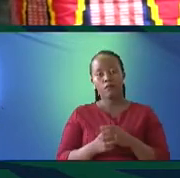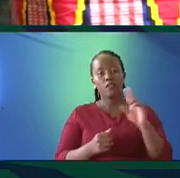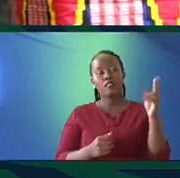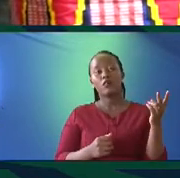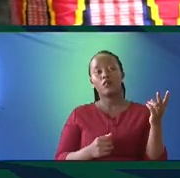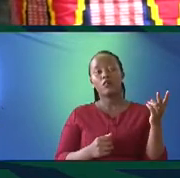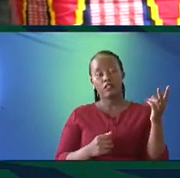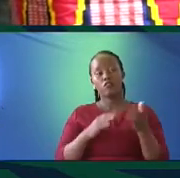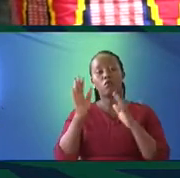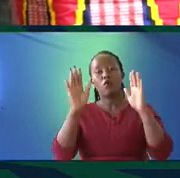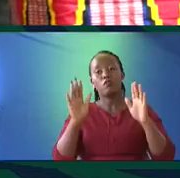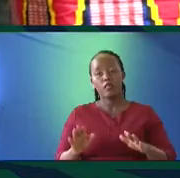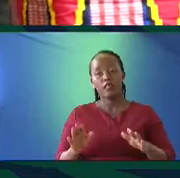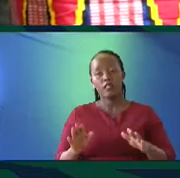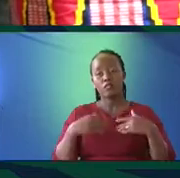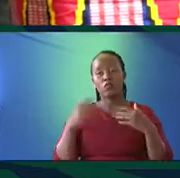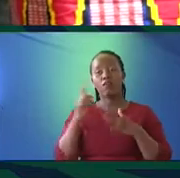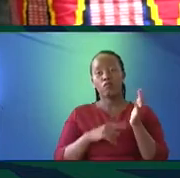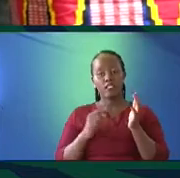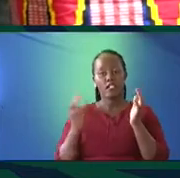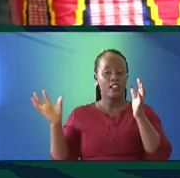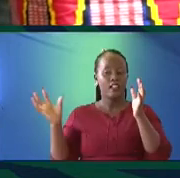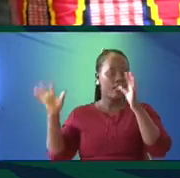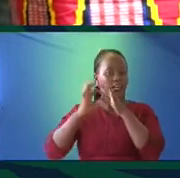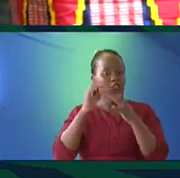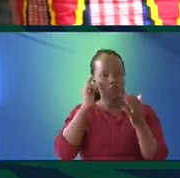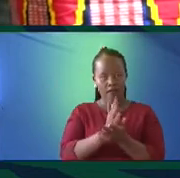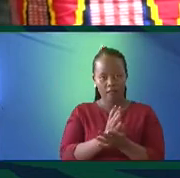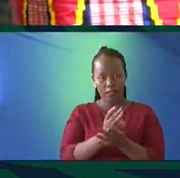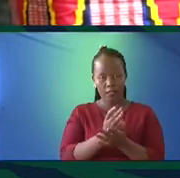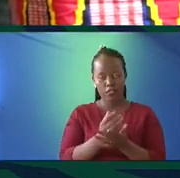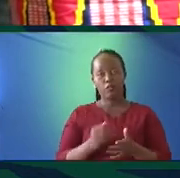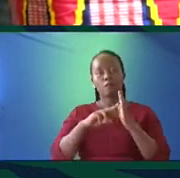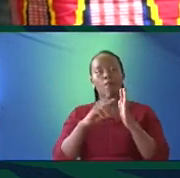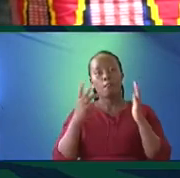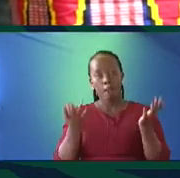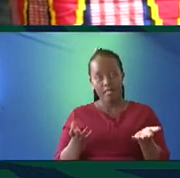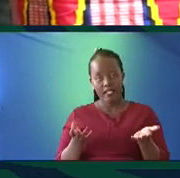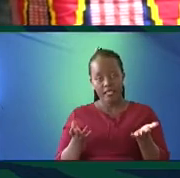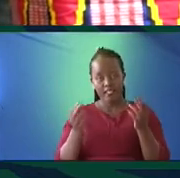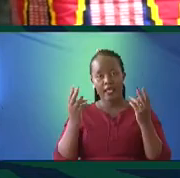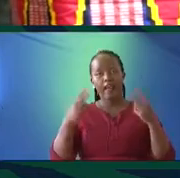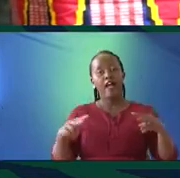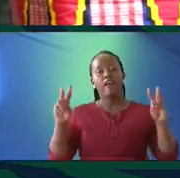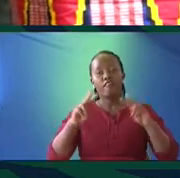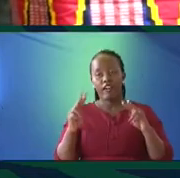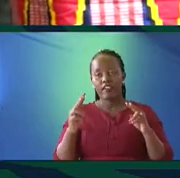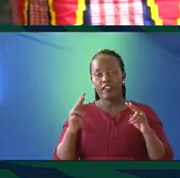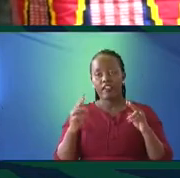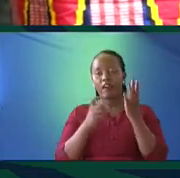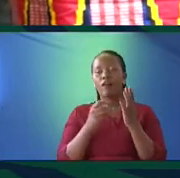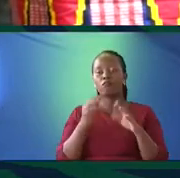important is fidelity, right, and cultural self-affirmation. That means valuing our